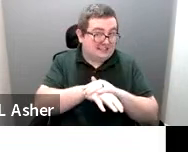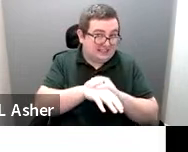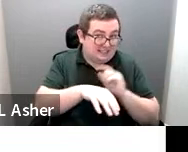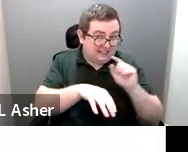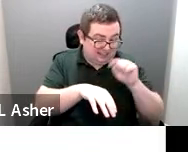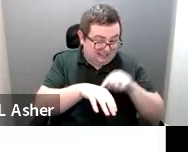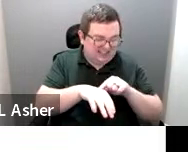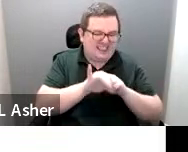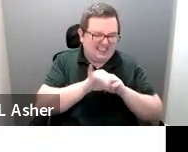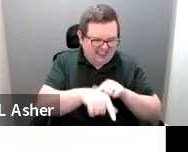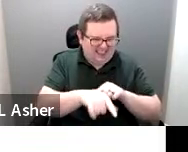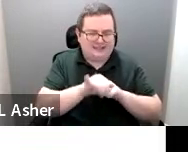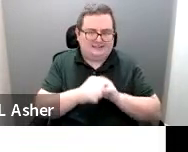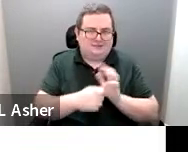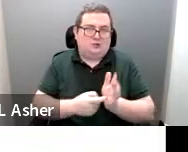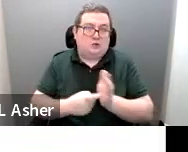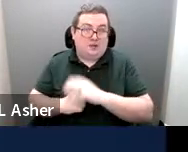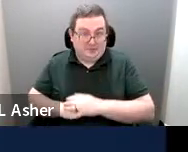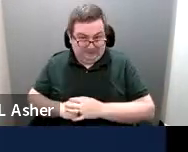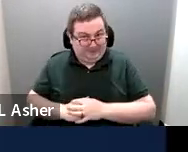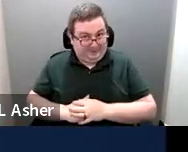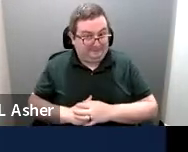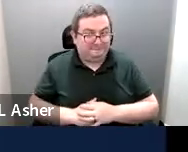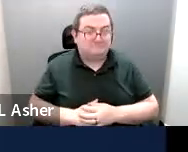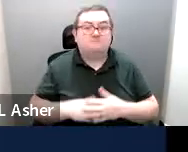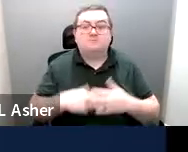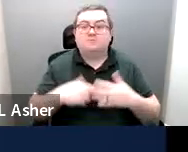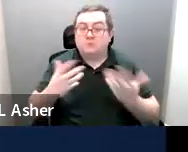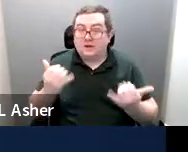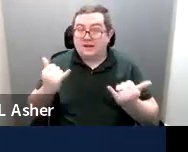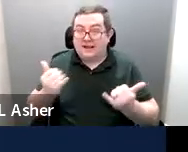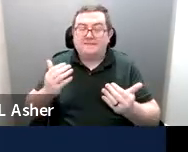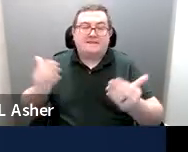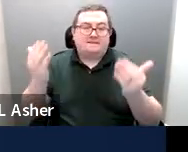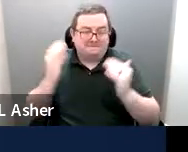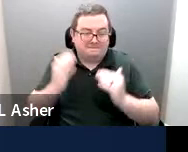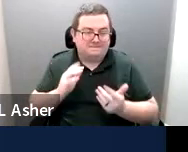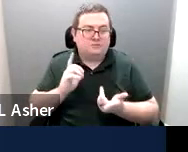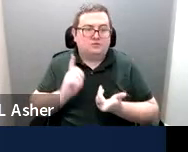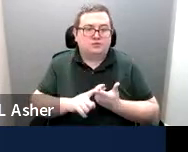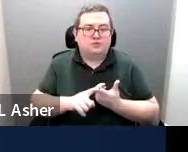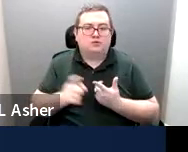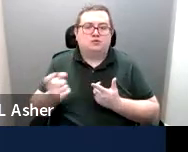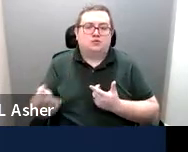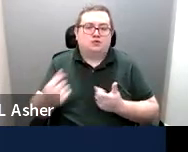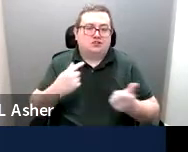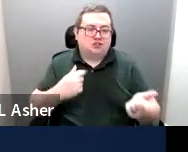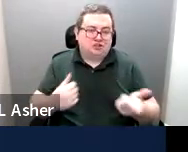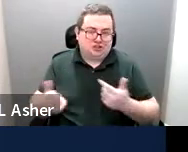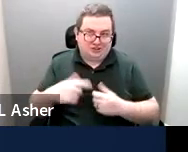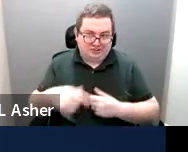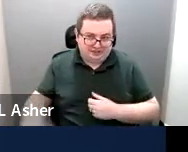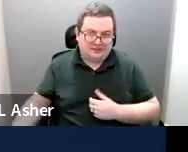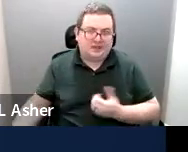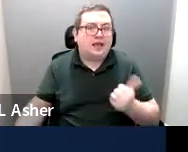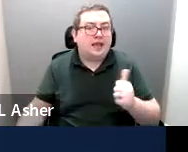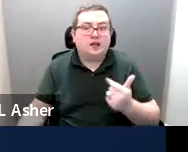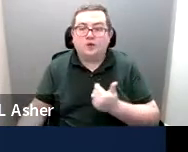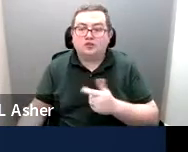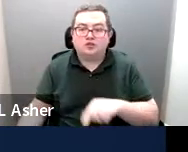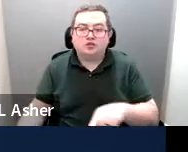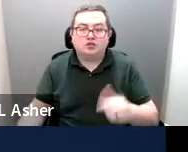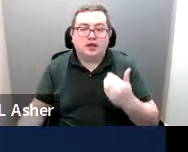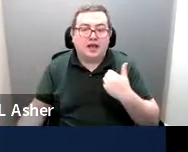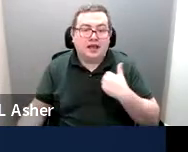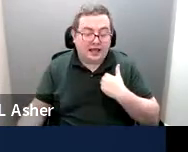Okay. So now we will move on to questions. Any questions that you